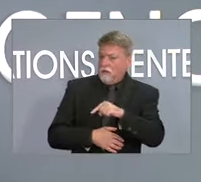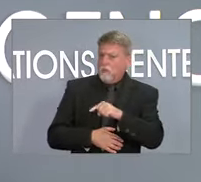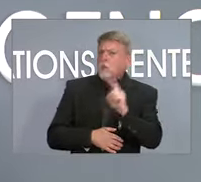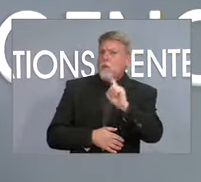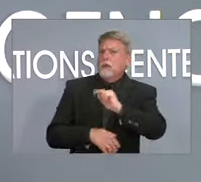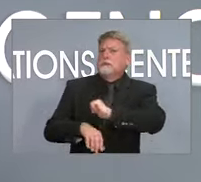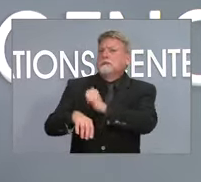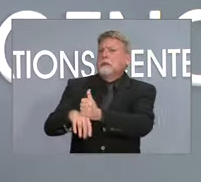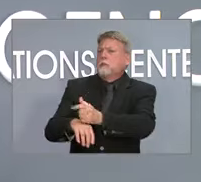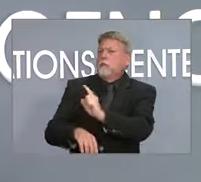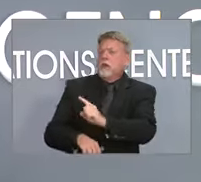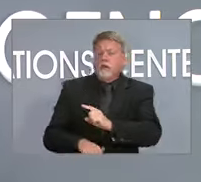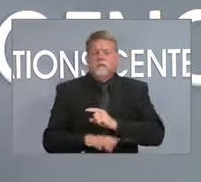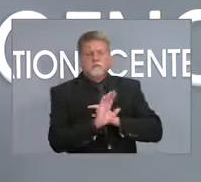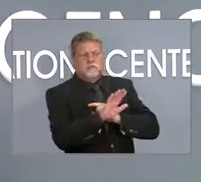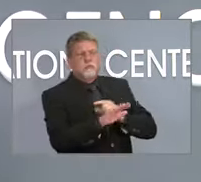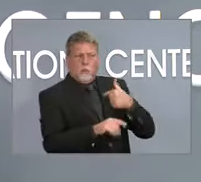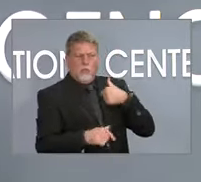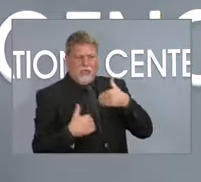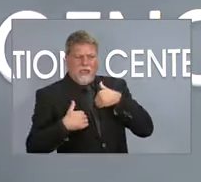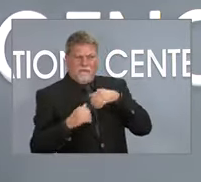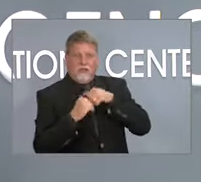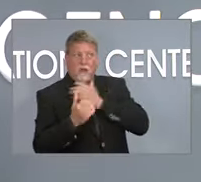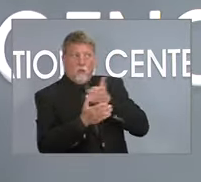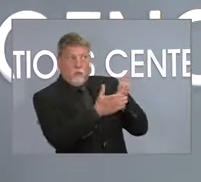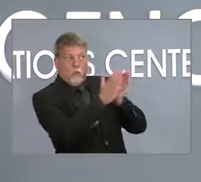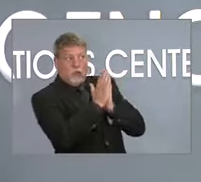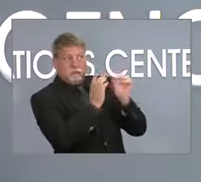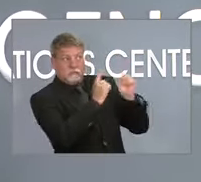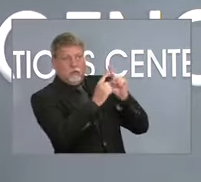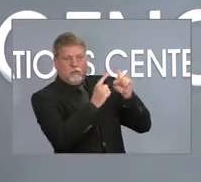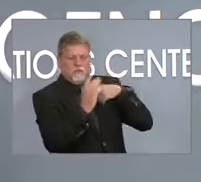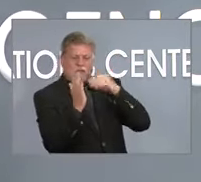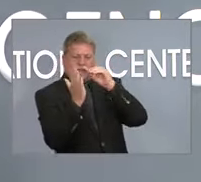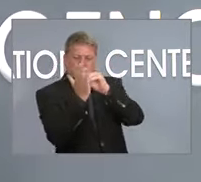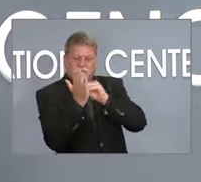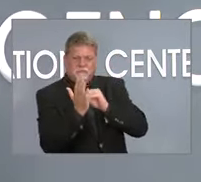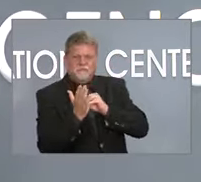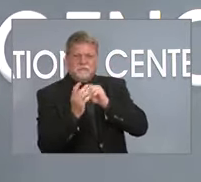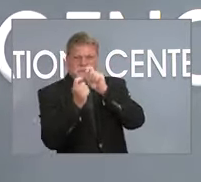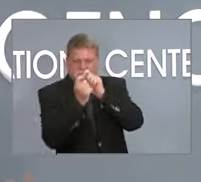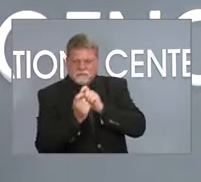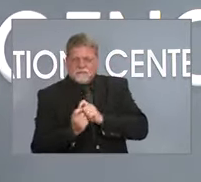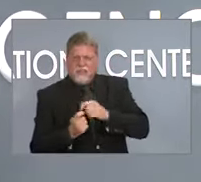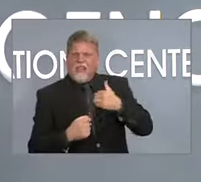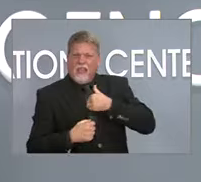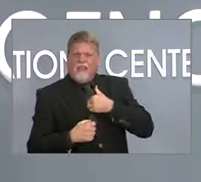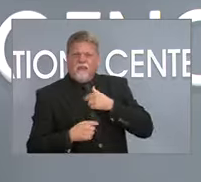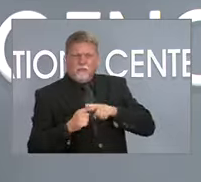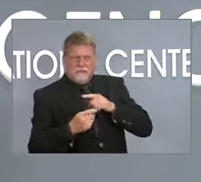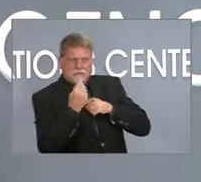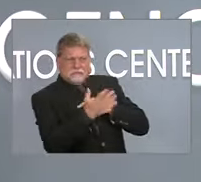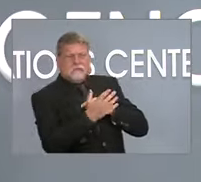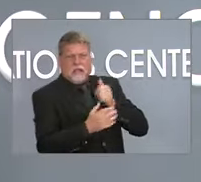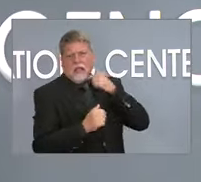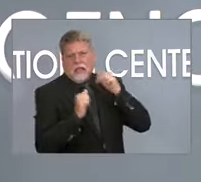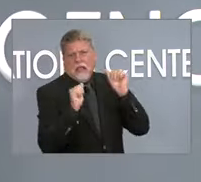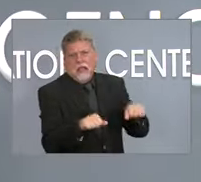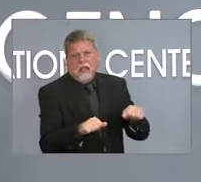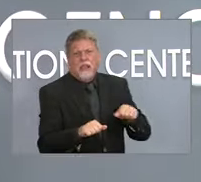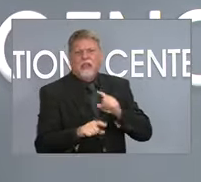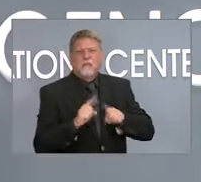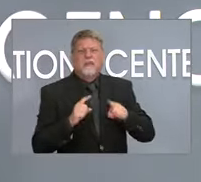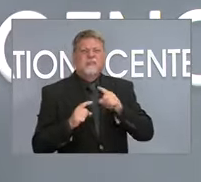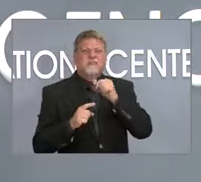the emergency management team follow up on exactly where and how we would deploy them. But it's a very small piece of the overall response in terms of the numbers